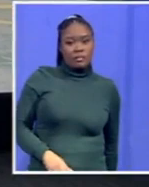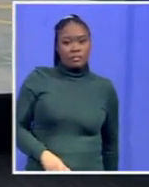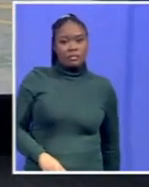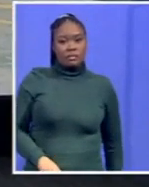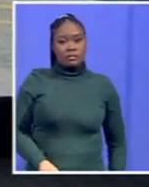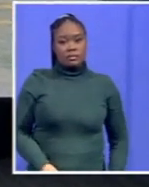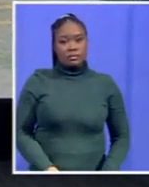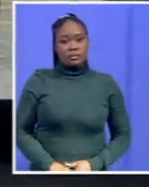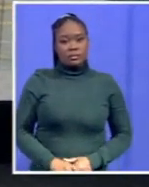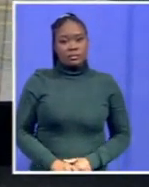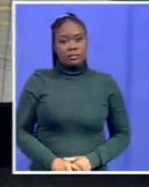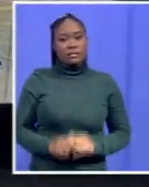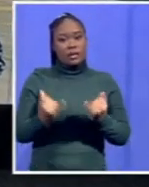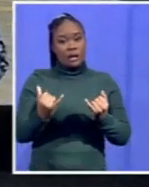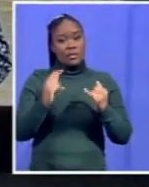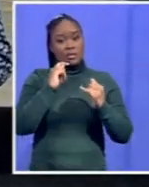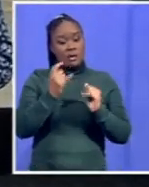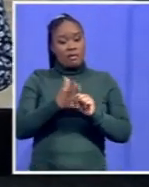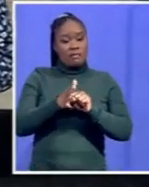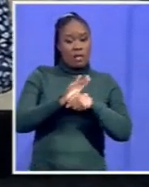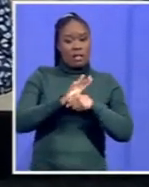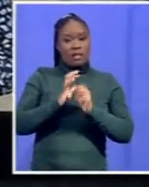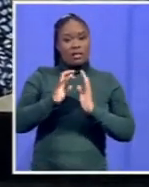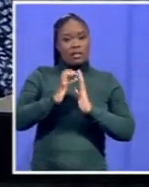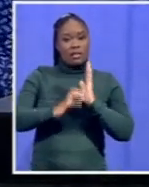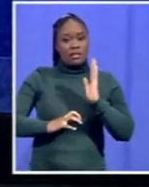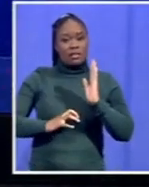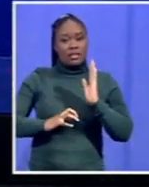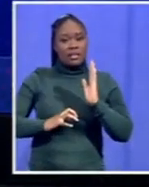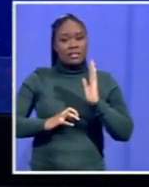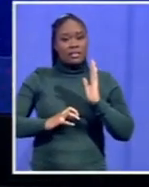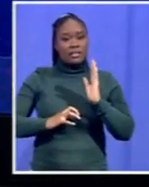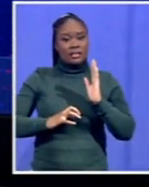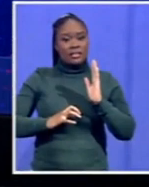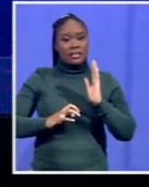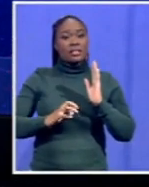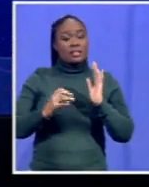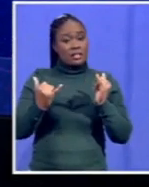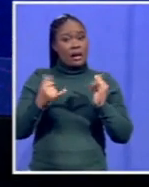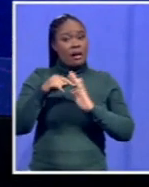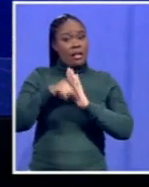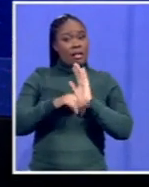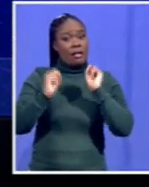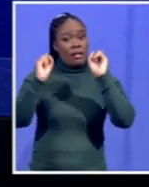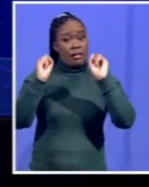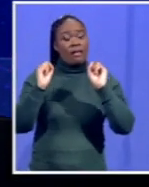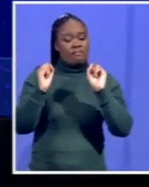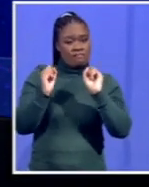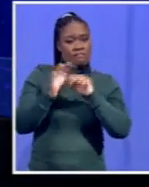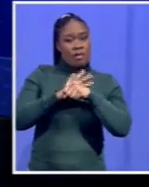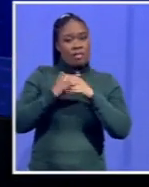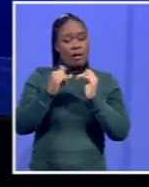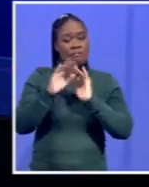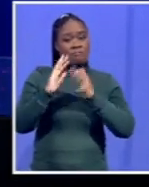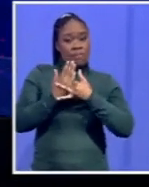update and, of course, the full story of the impacts of those floods is yet to be told. You're watching The Agenda. A quick break.